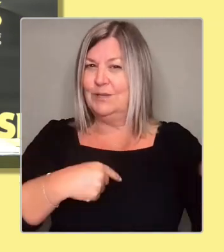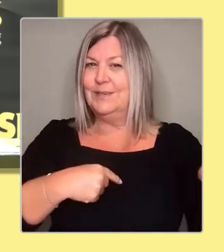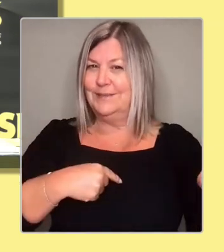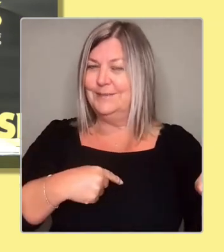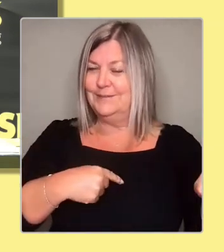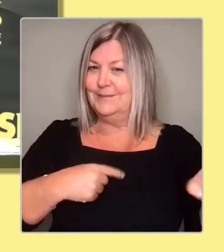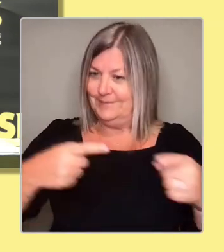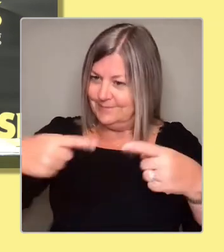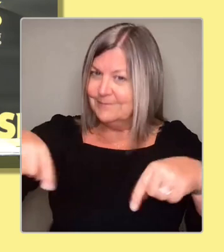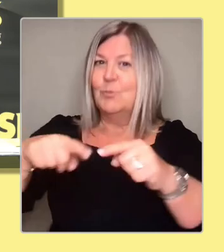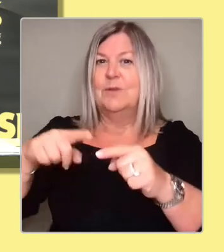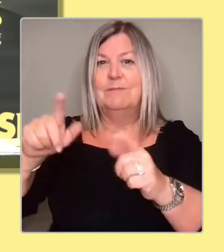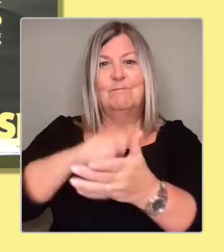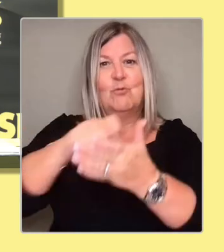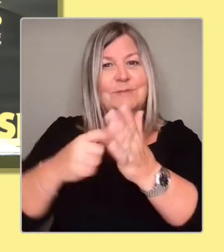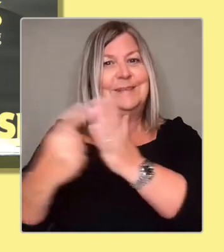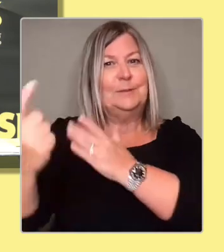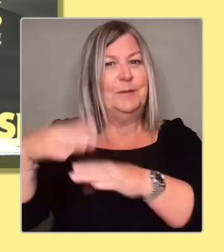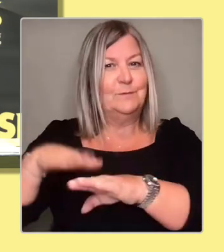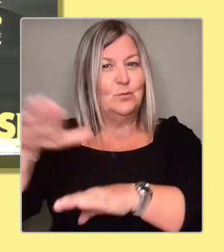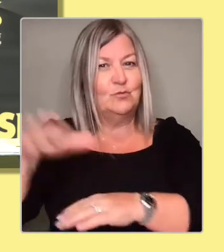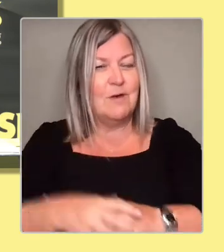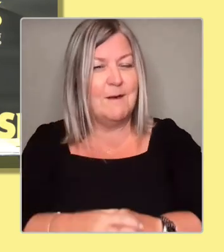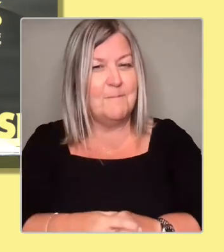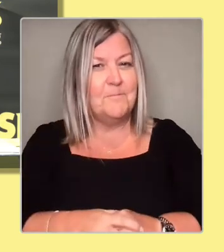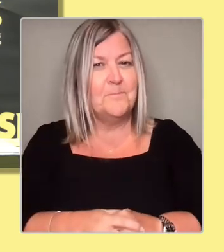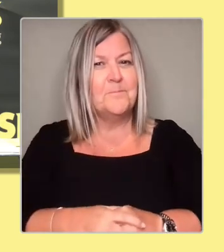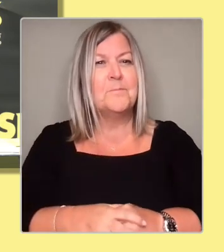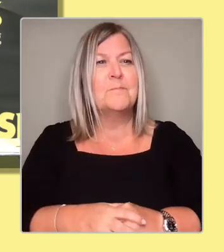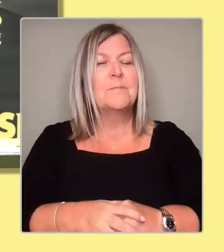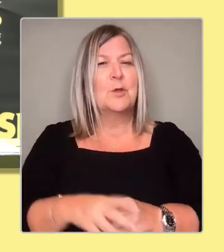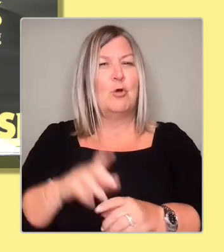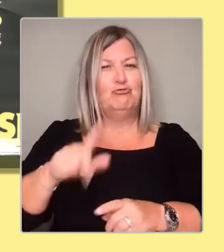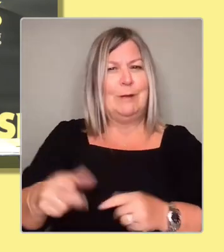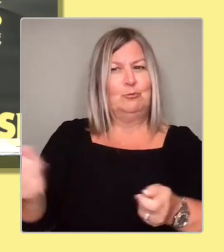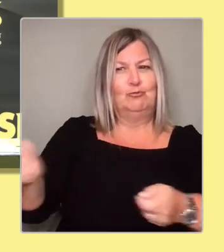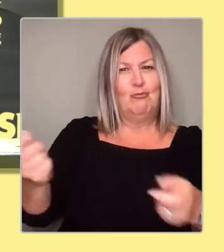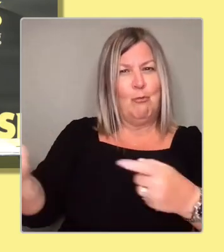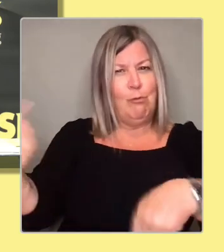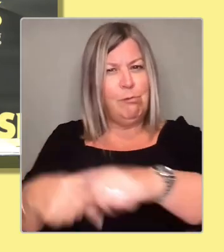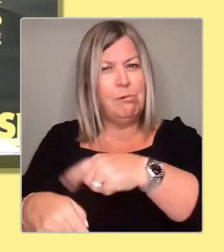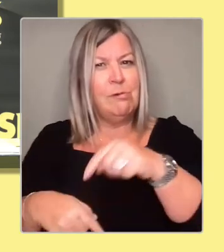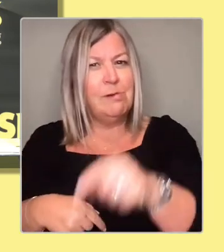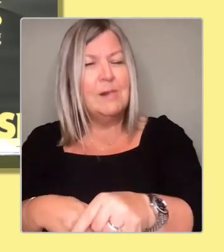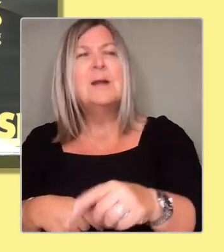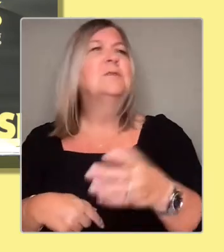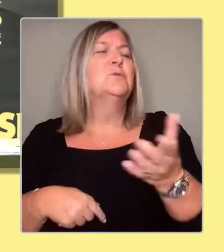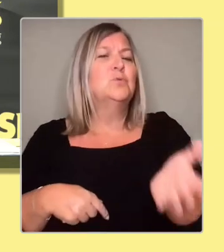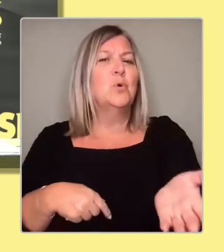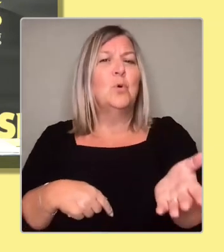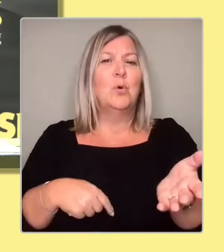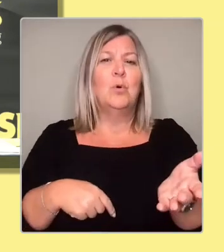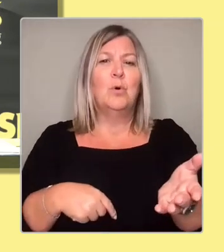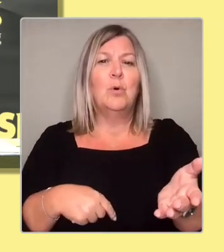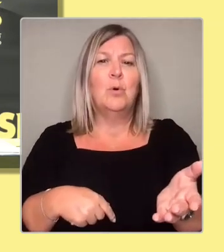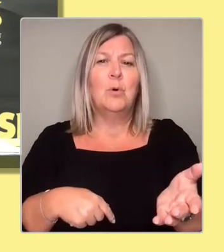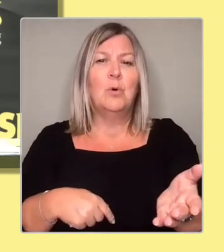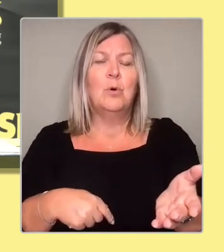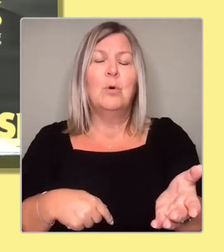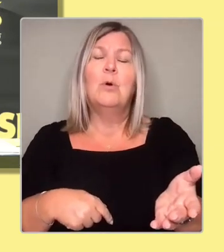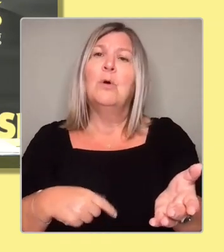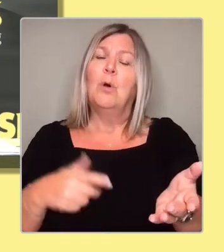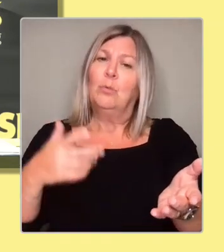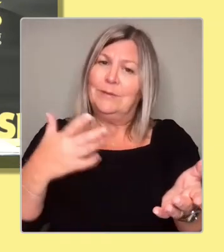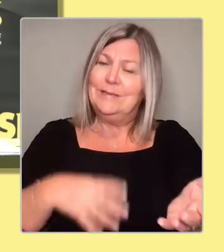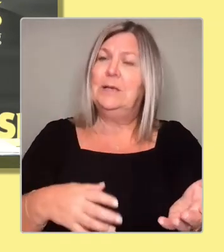what I'm saying is that, you know, in continually winning elections, in order to seek a moral mandate to ask for a